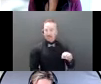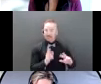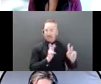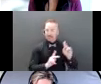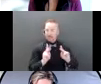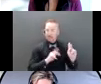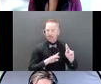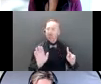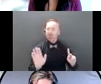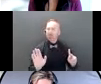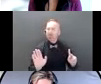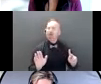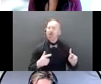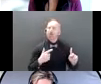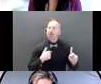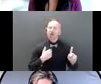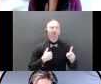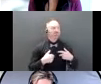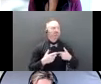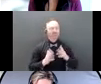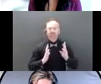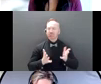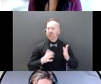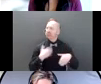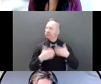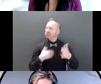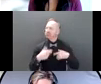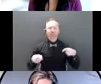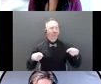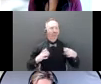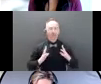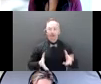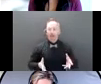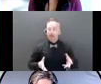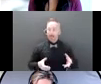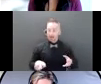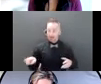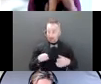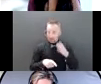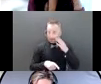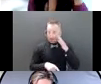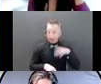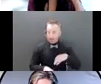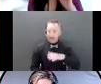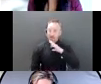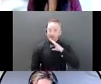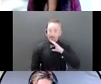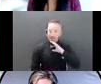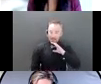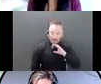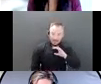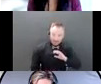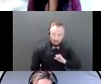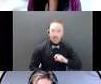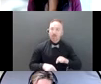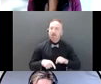control. We know that as we age, you know, we are faced with health